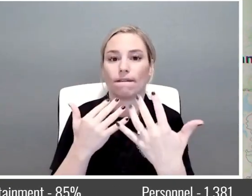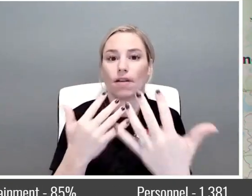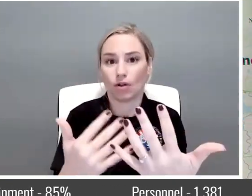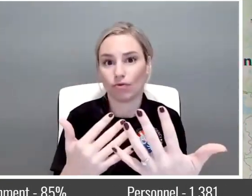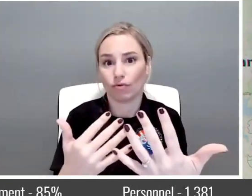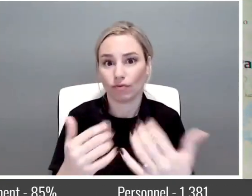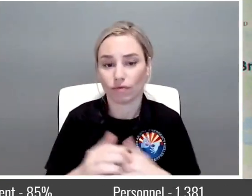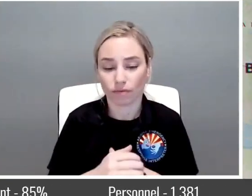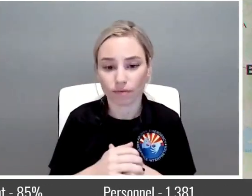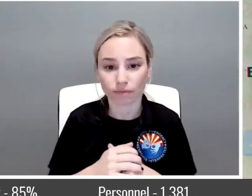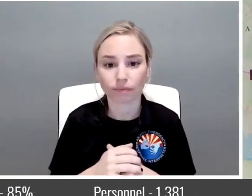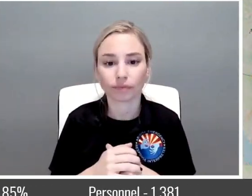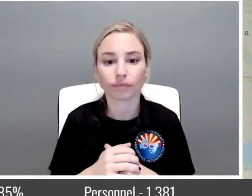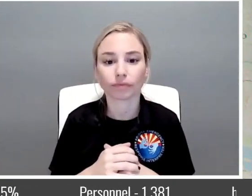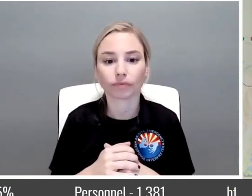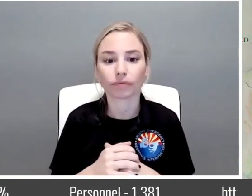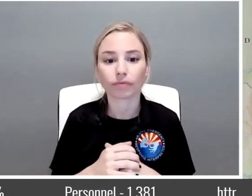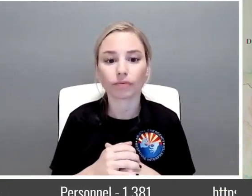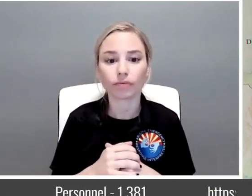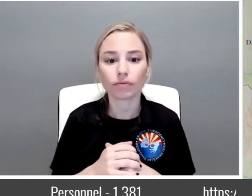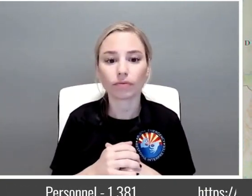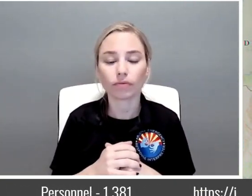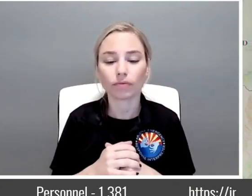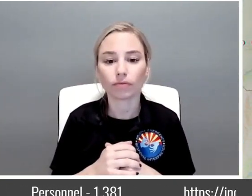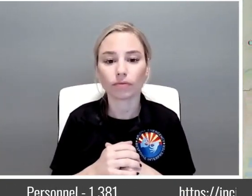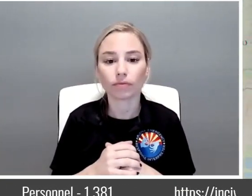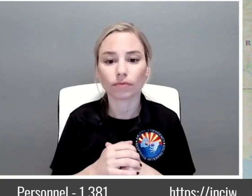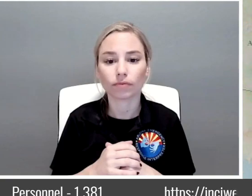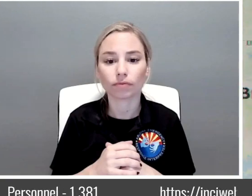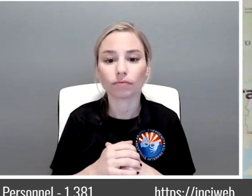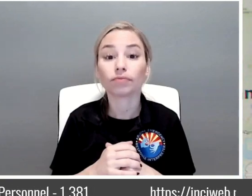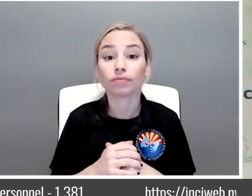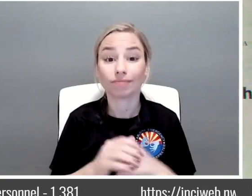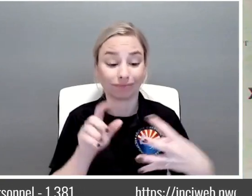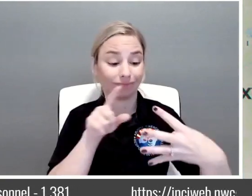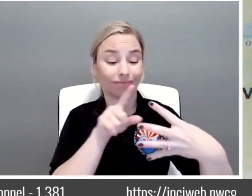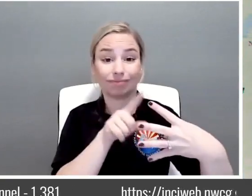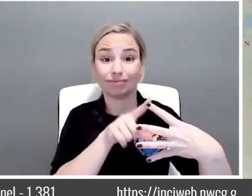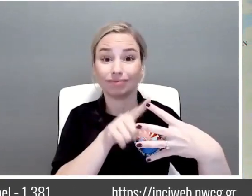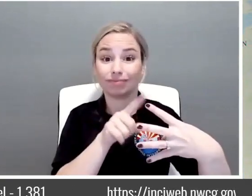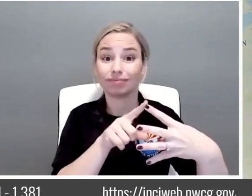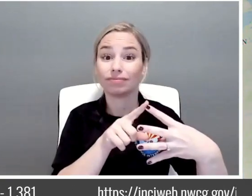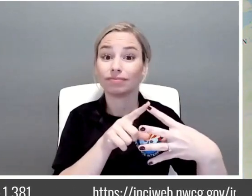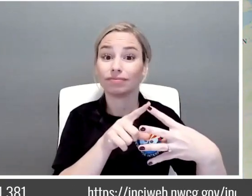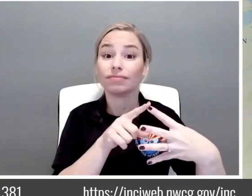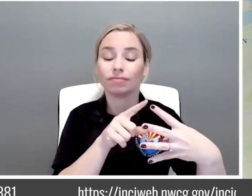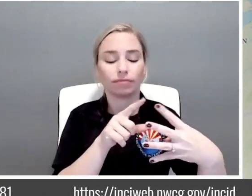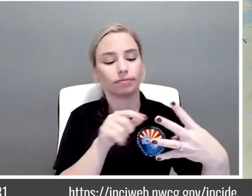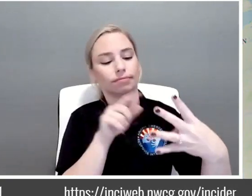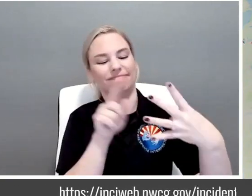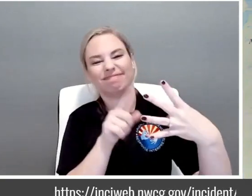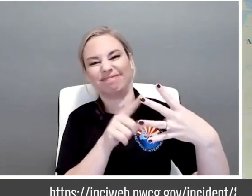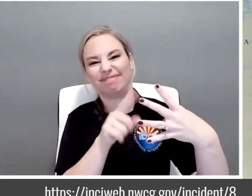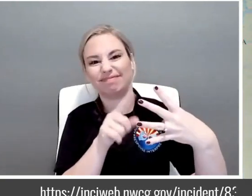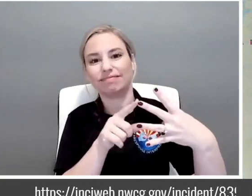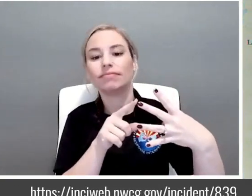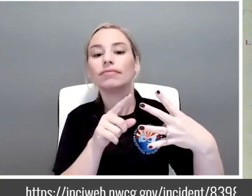So if we talk about suppression repair first, if we move over here to the east side of the map